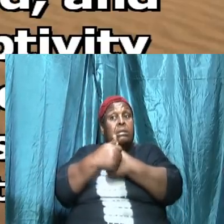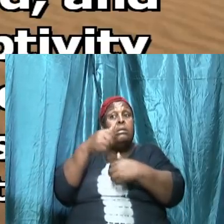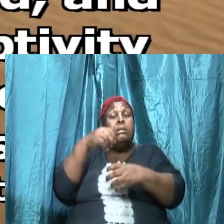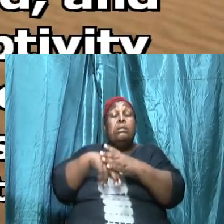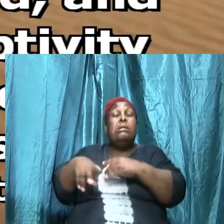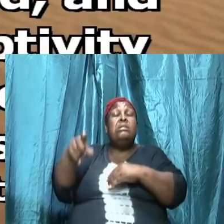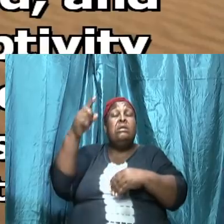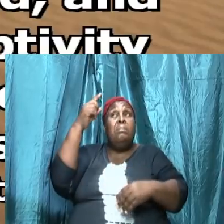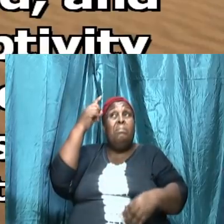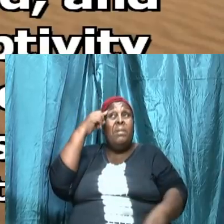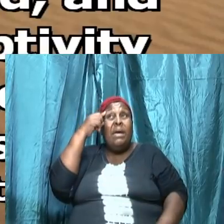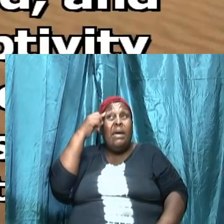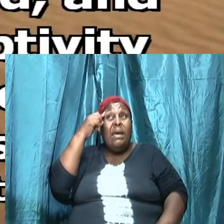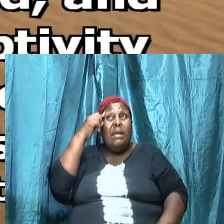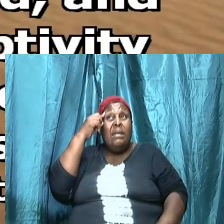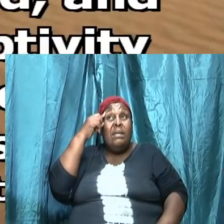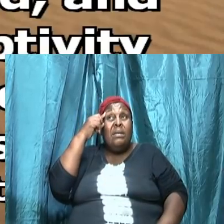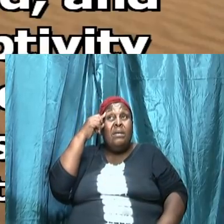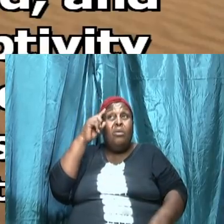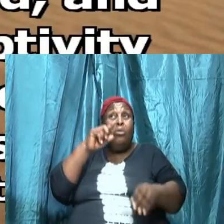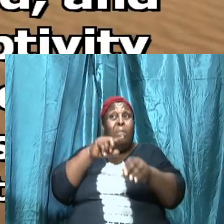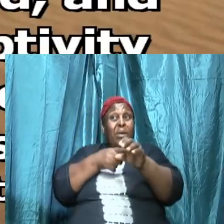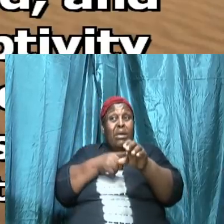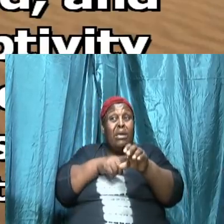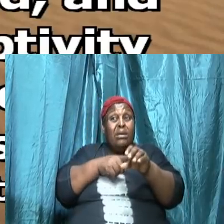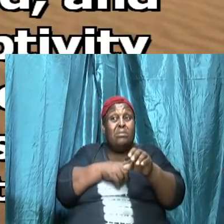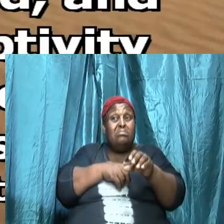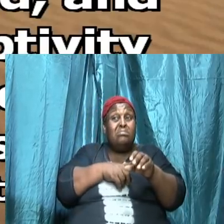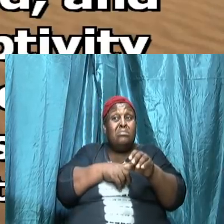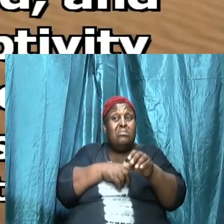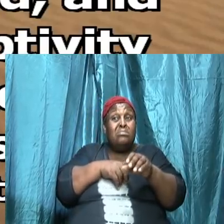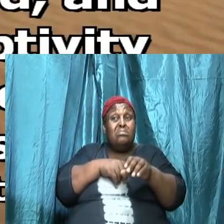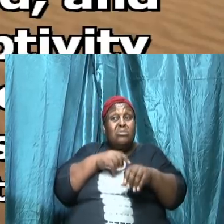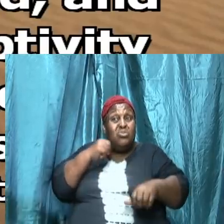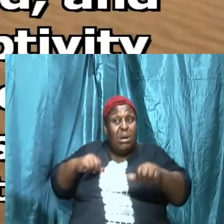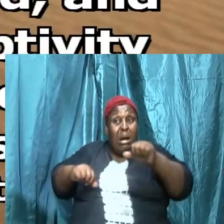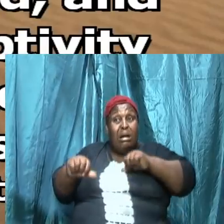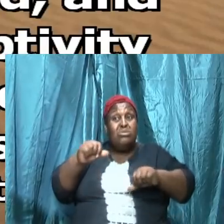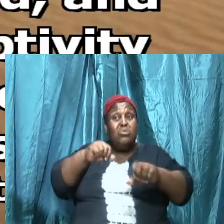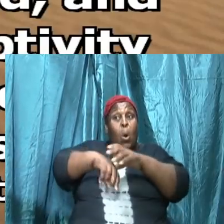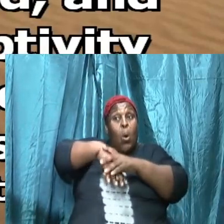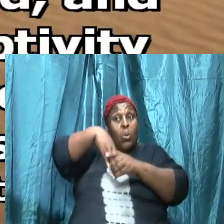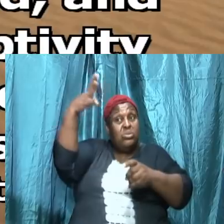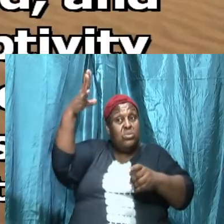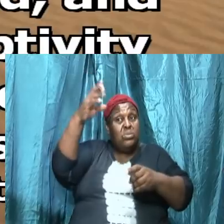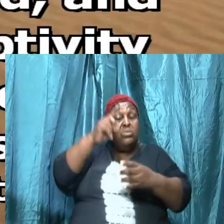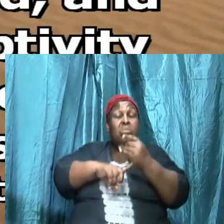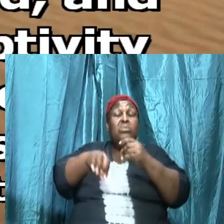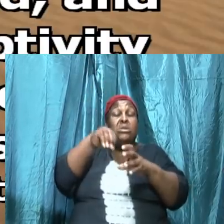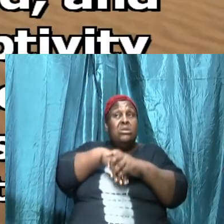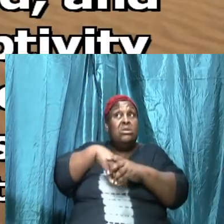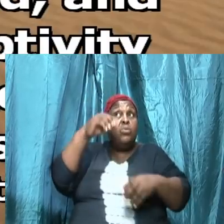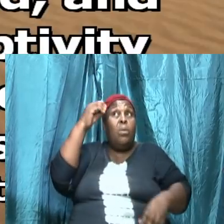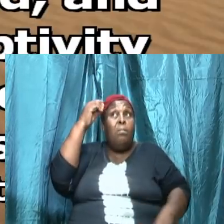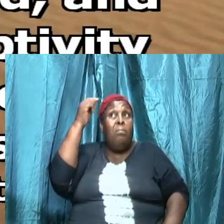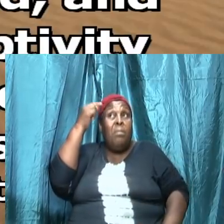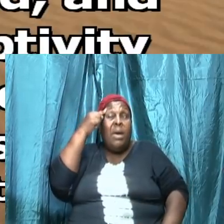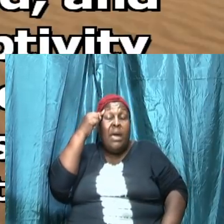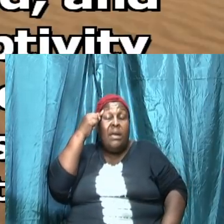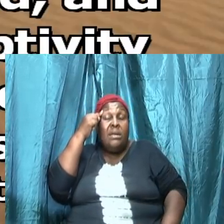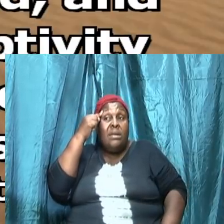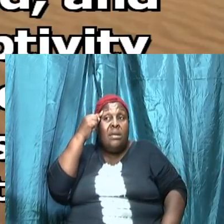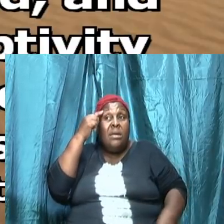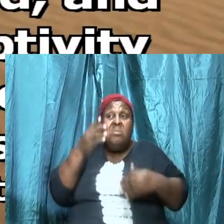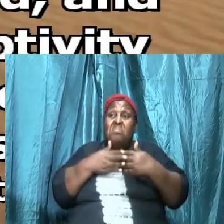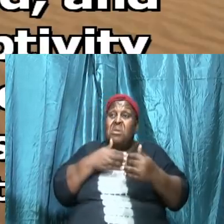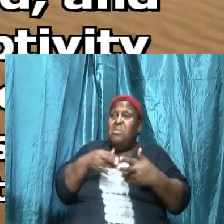we start to take action based on some things that we conceived because we might have heard